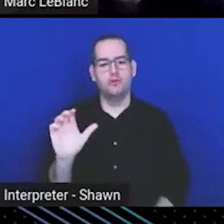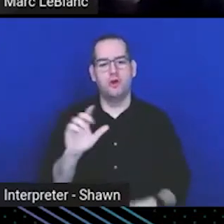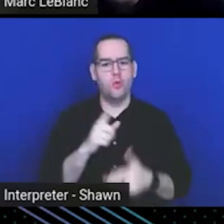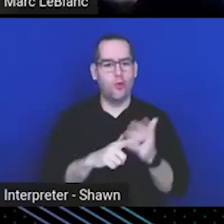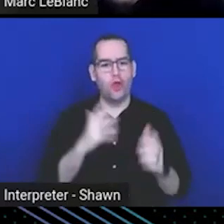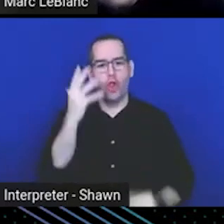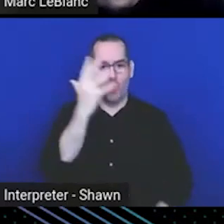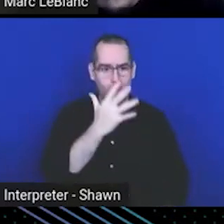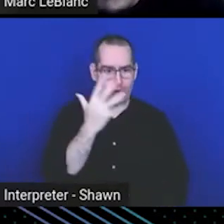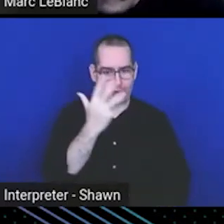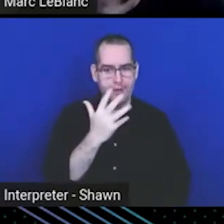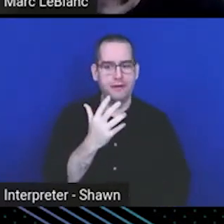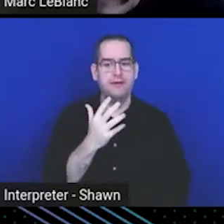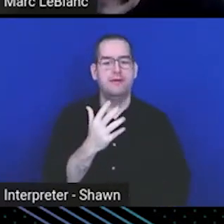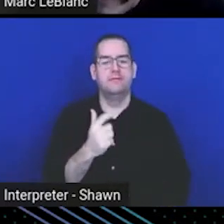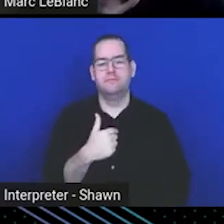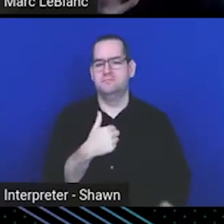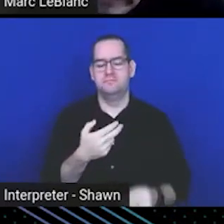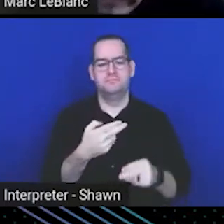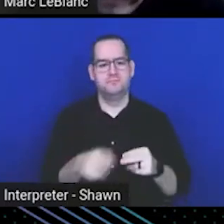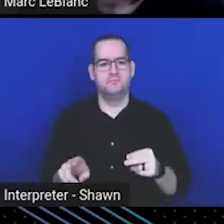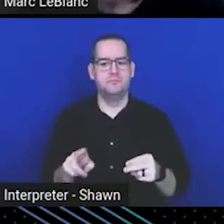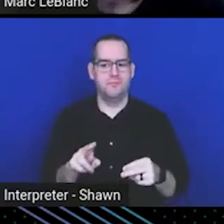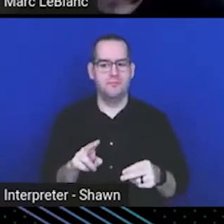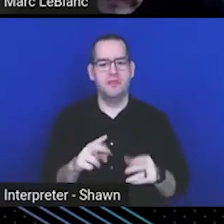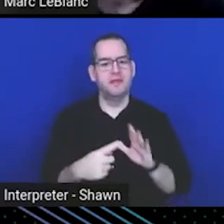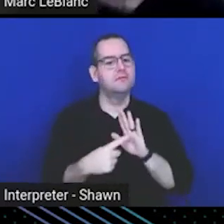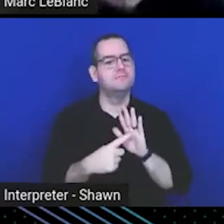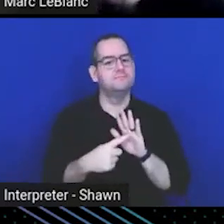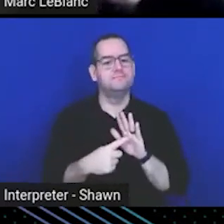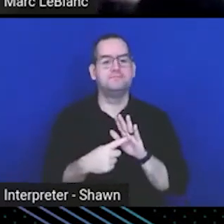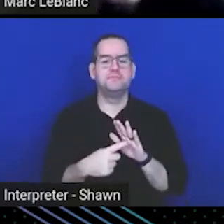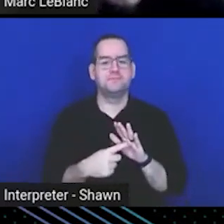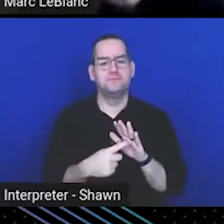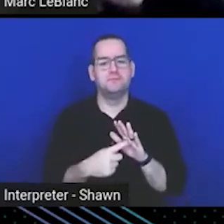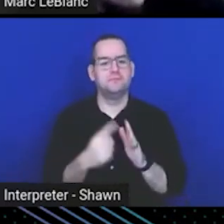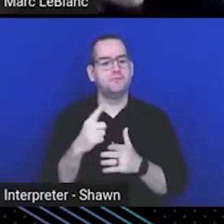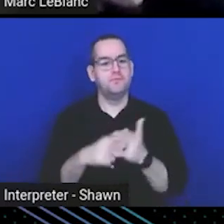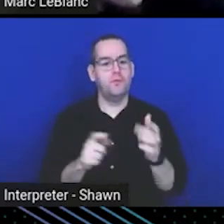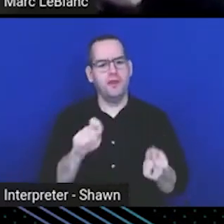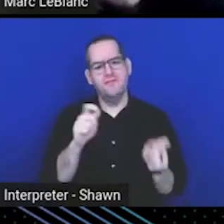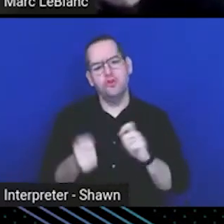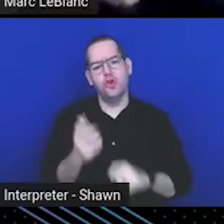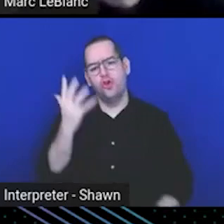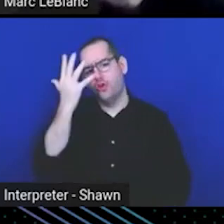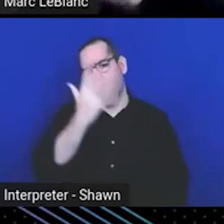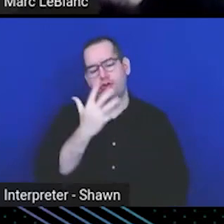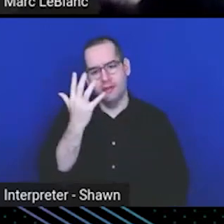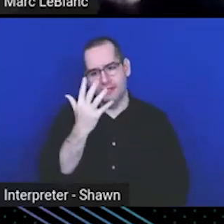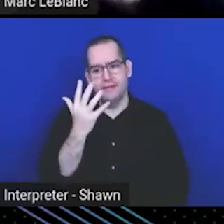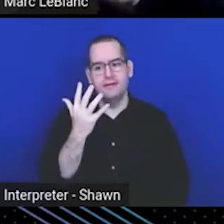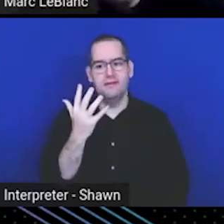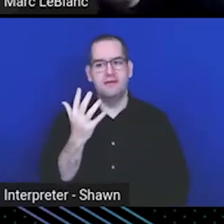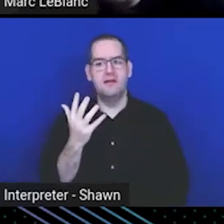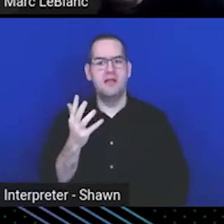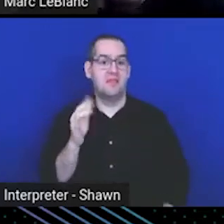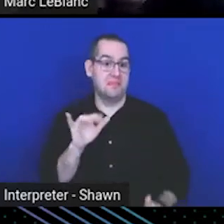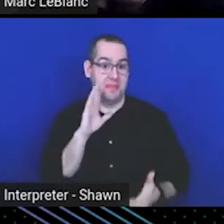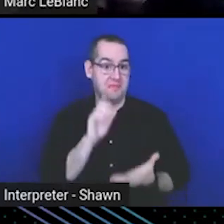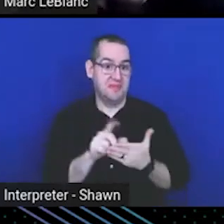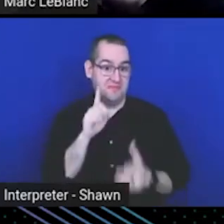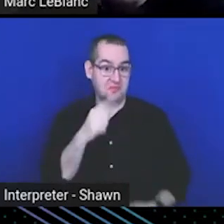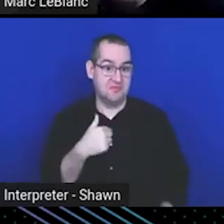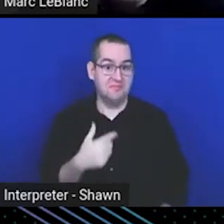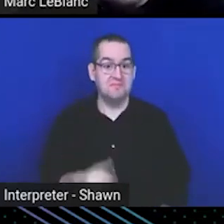I'll just give a real quick example of what the configuration looks like, and that'll be about it, I think. So